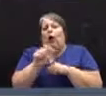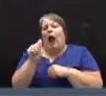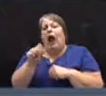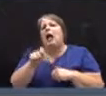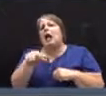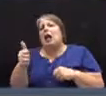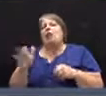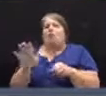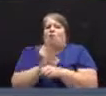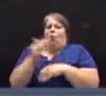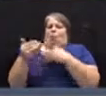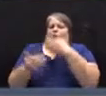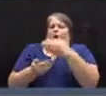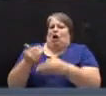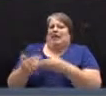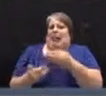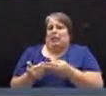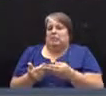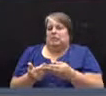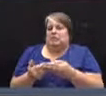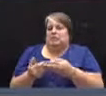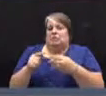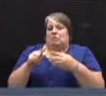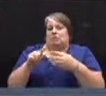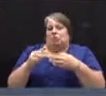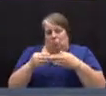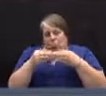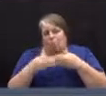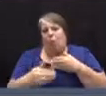full process going forward.